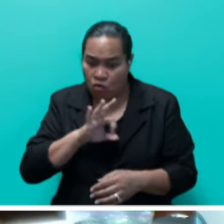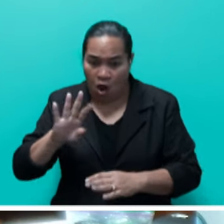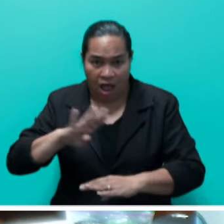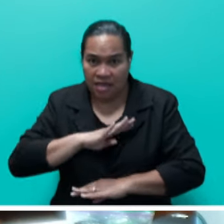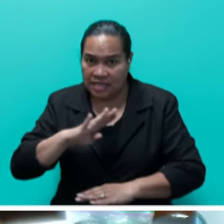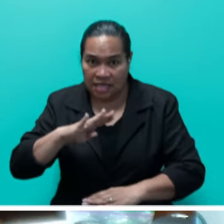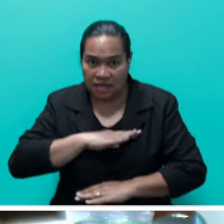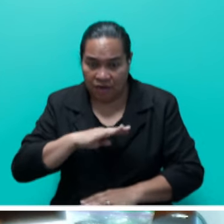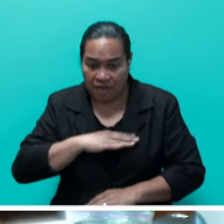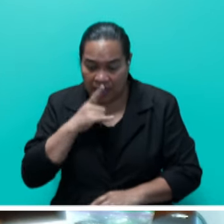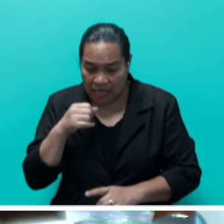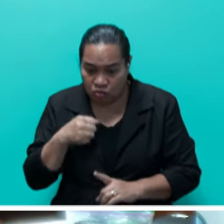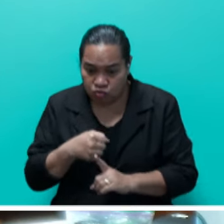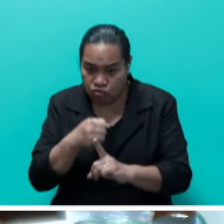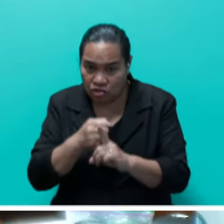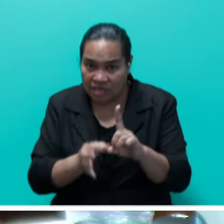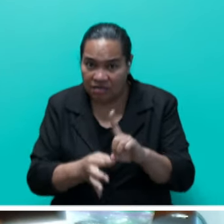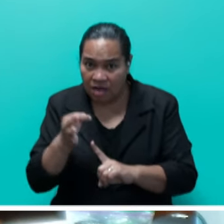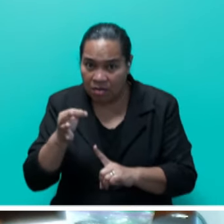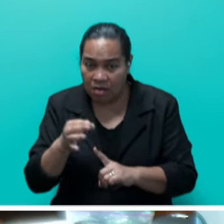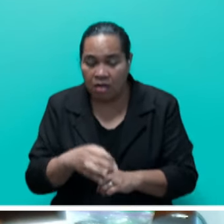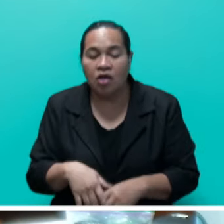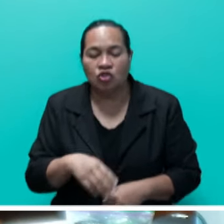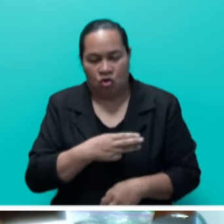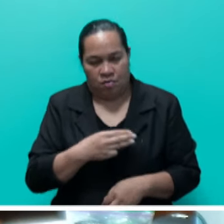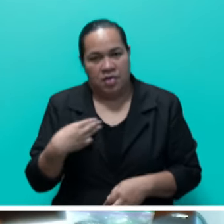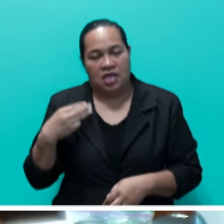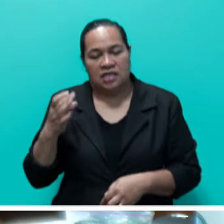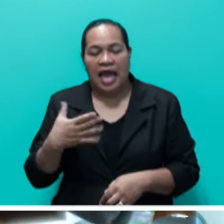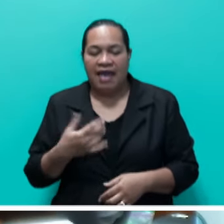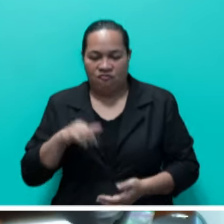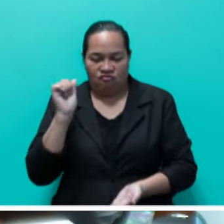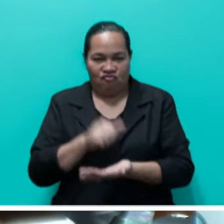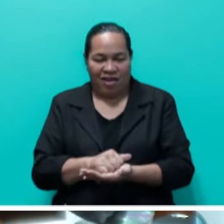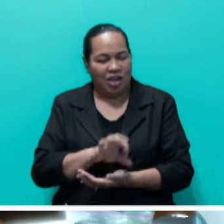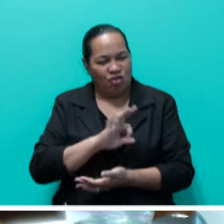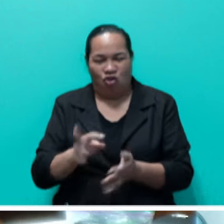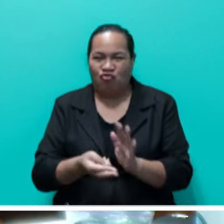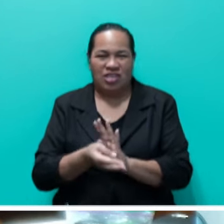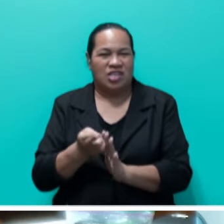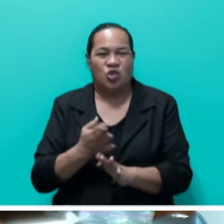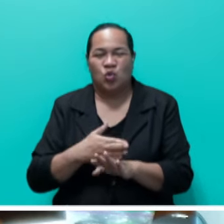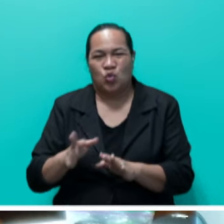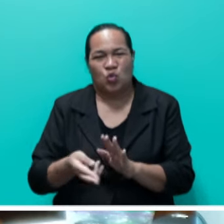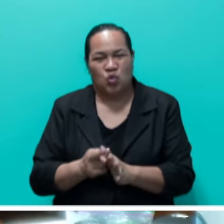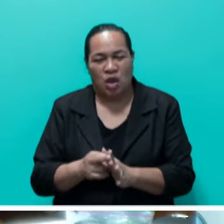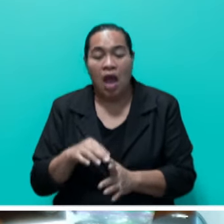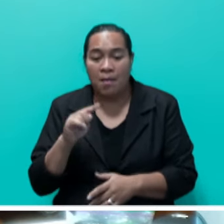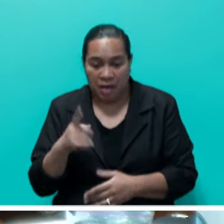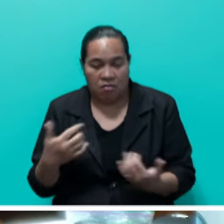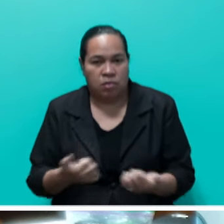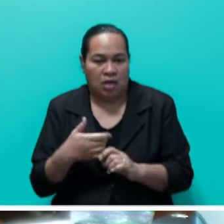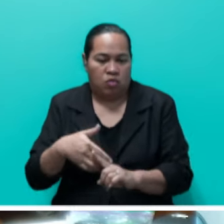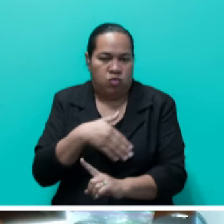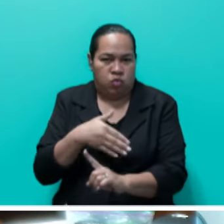can push the development further, then, of course, the minister has every right not to renew it. But there is substantial work that is